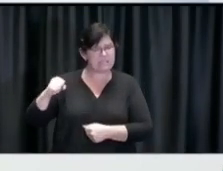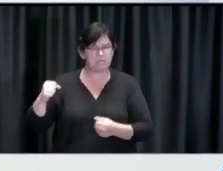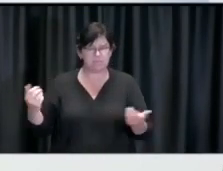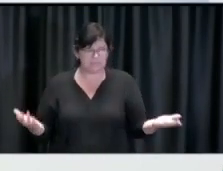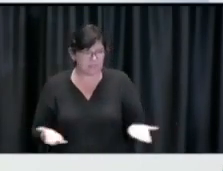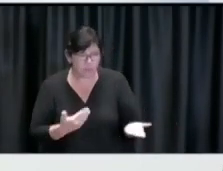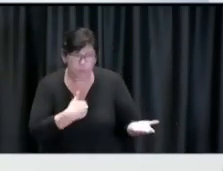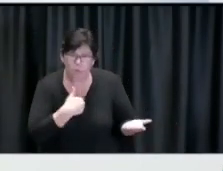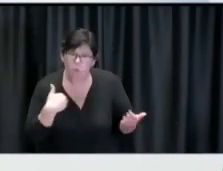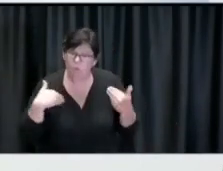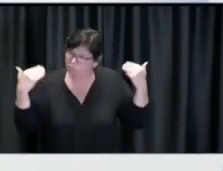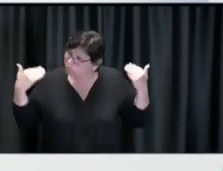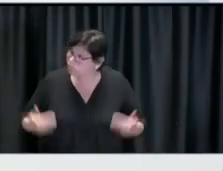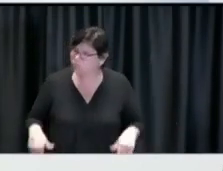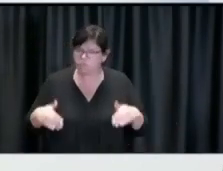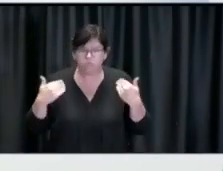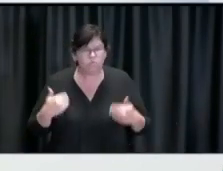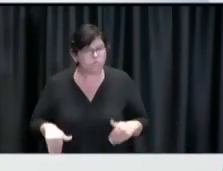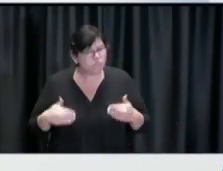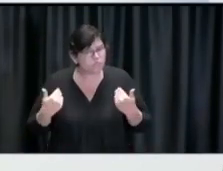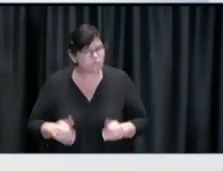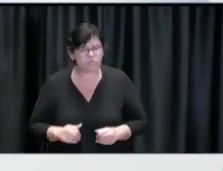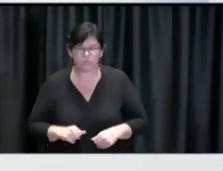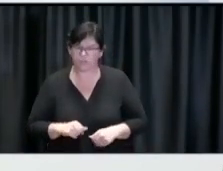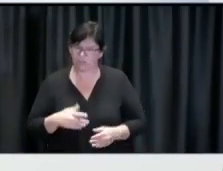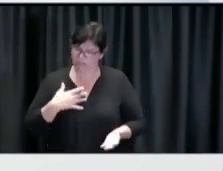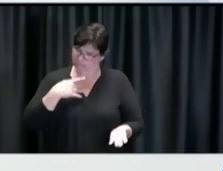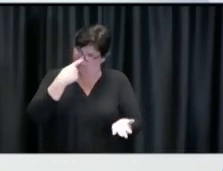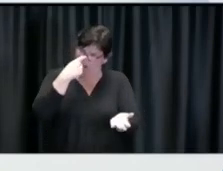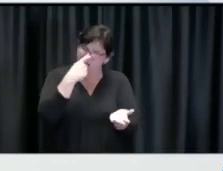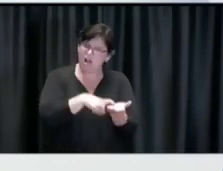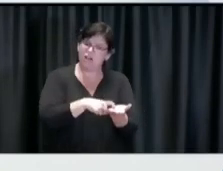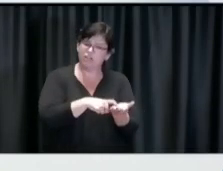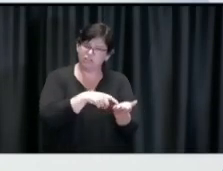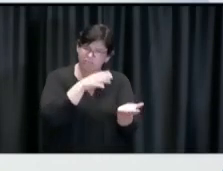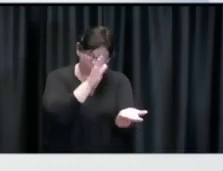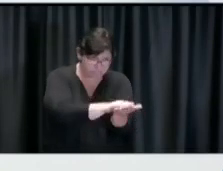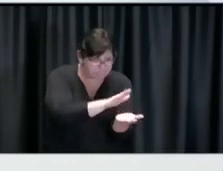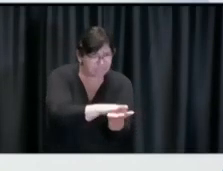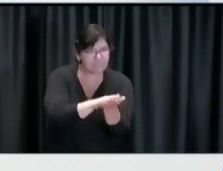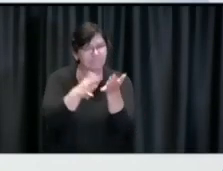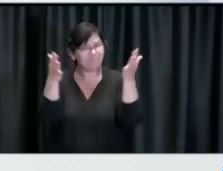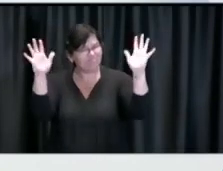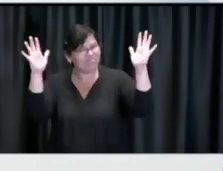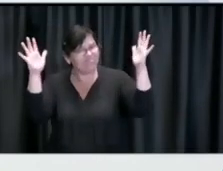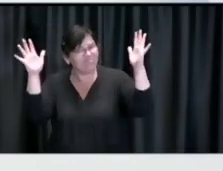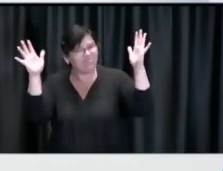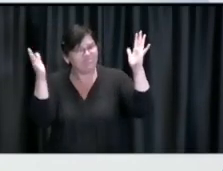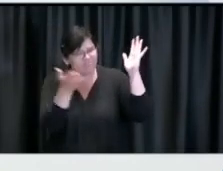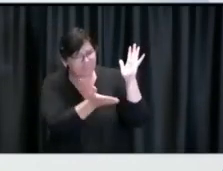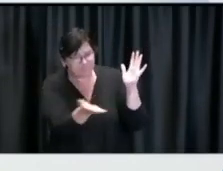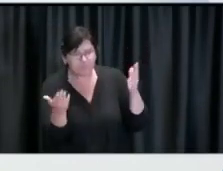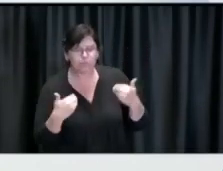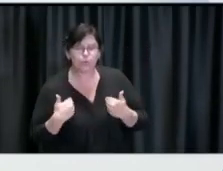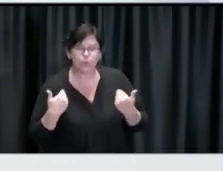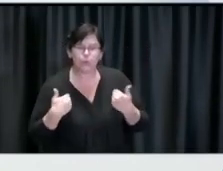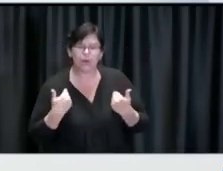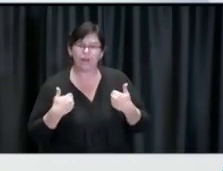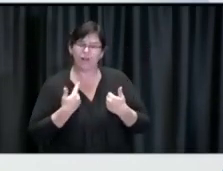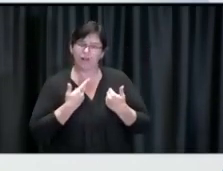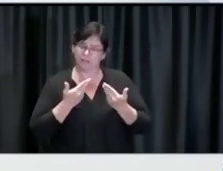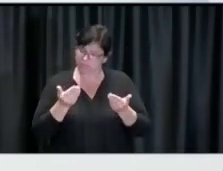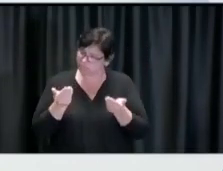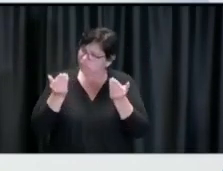They are almost 90% vaccinated with their first dose. They are approaching the